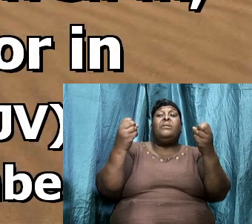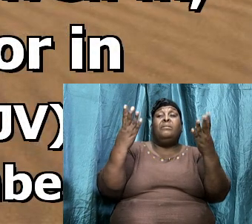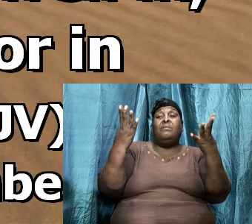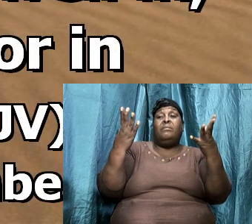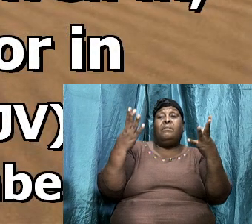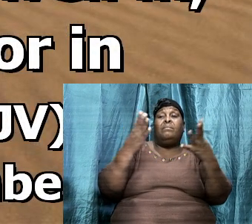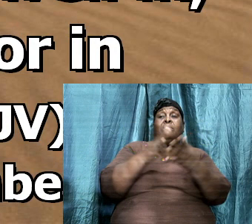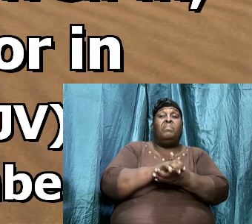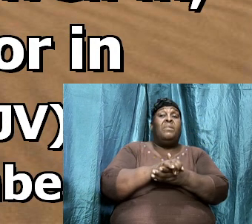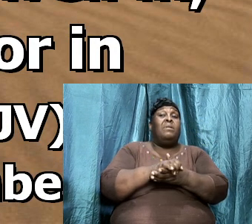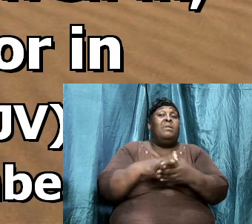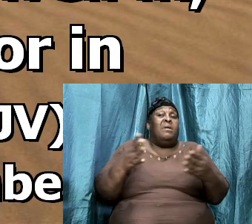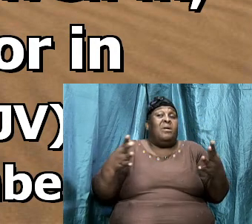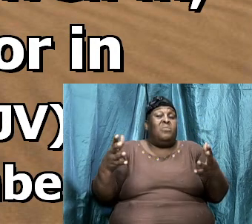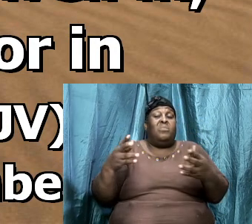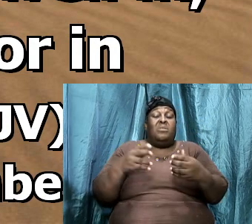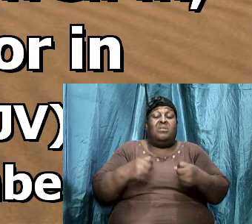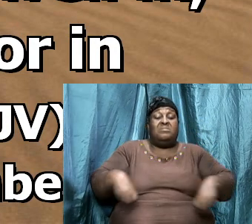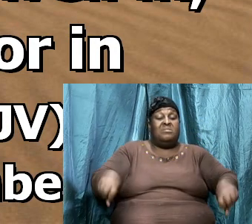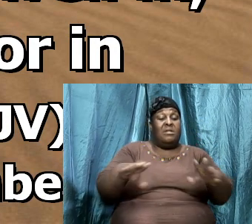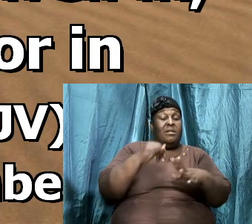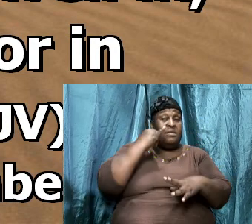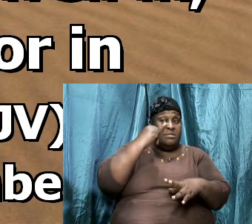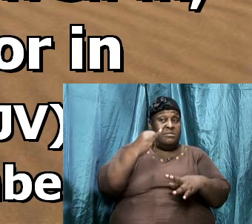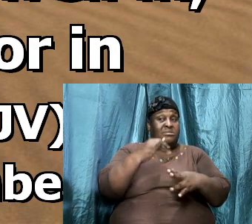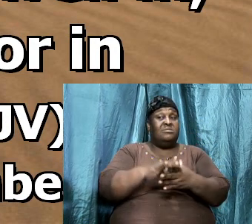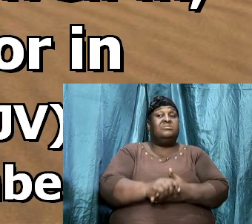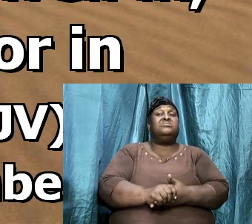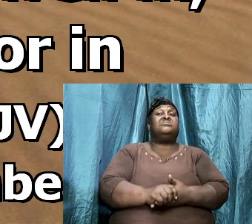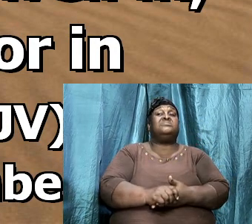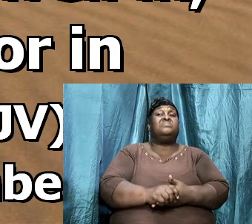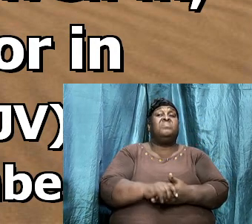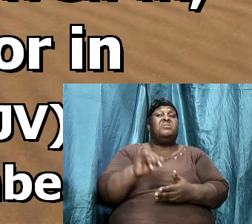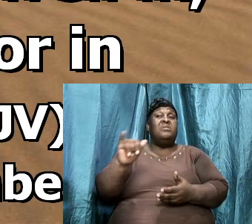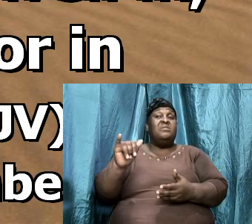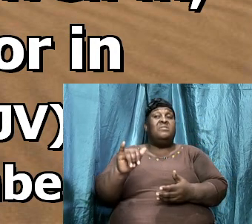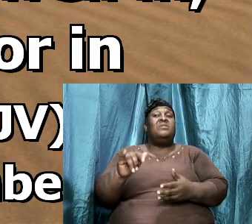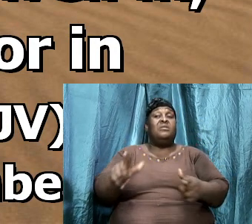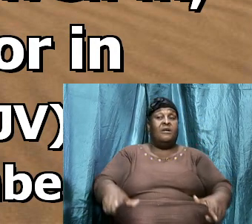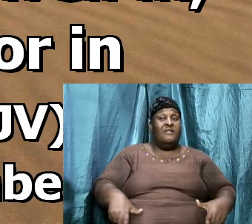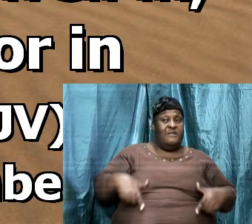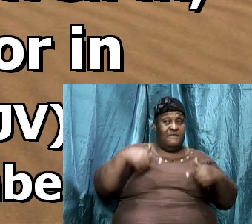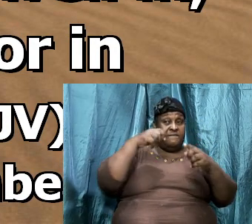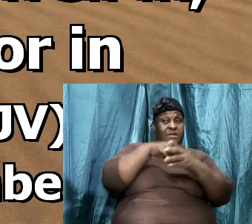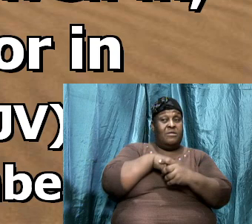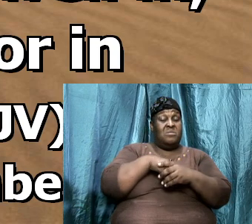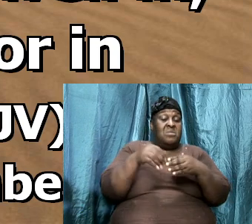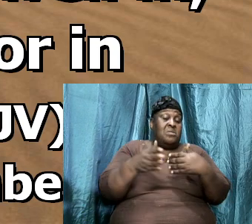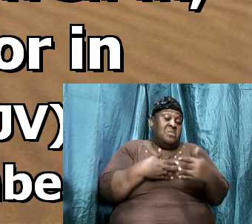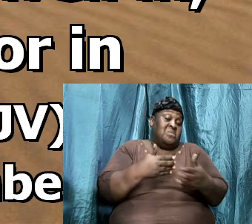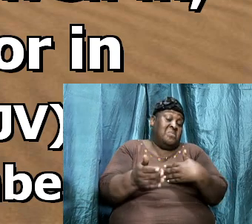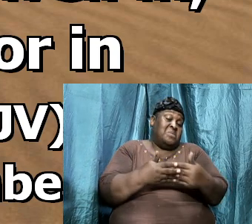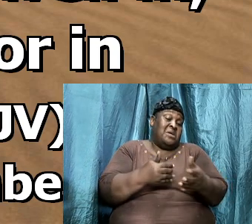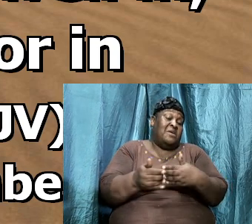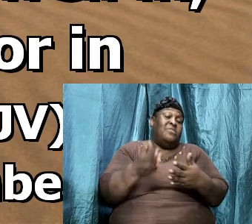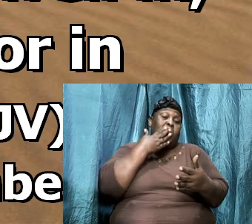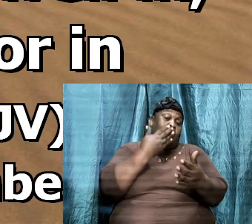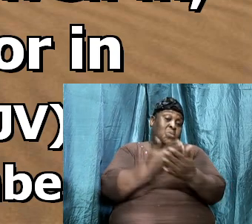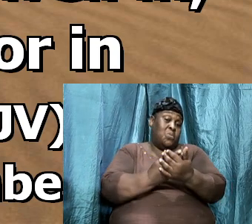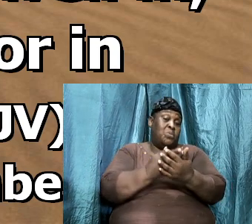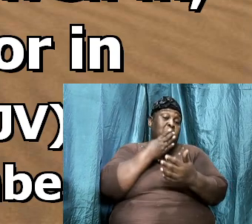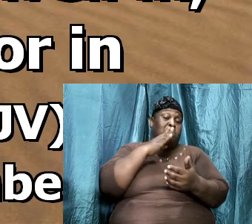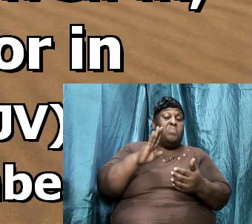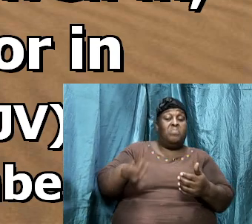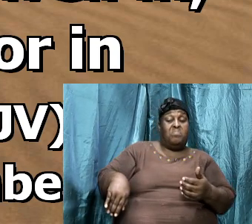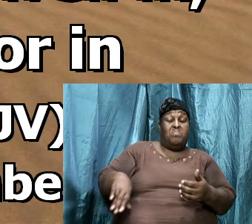And what the land is that they dwell in. Whether it be good or